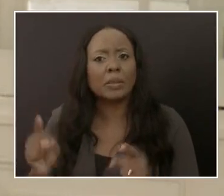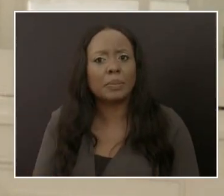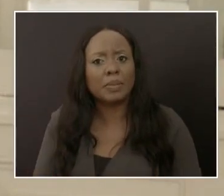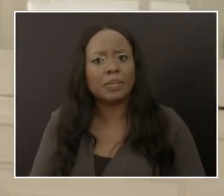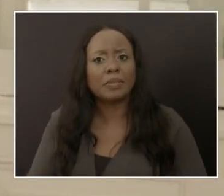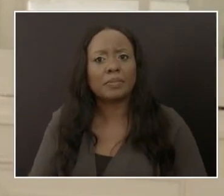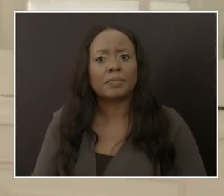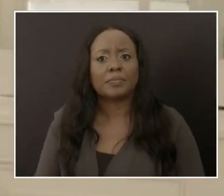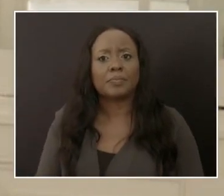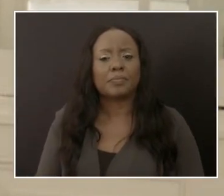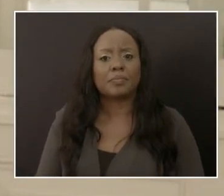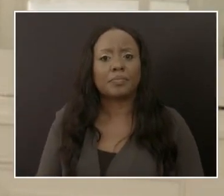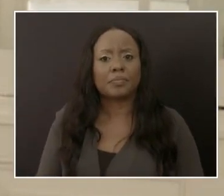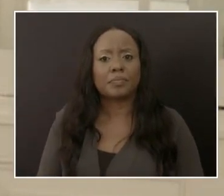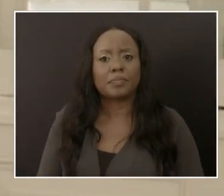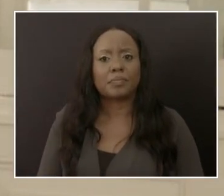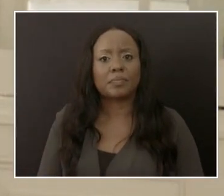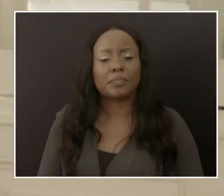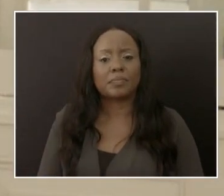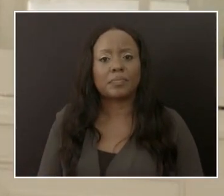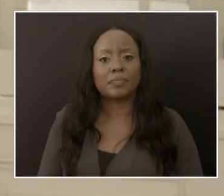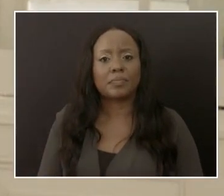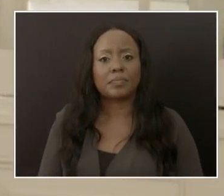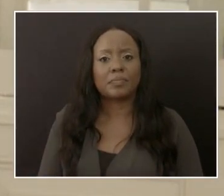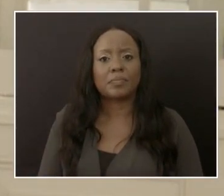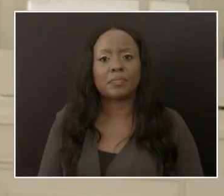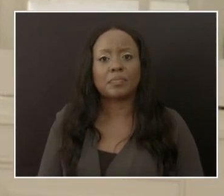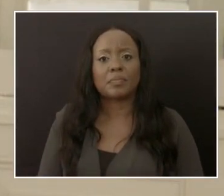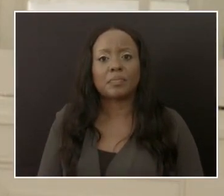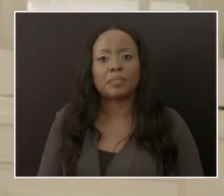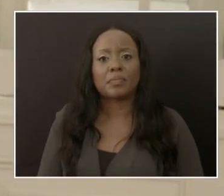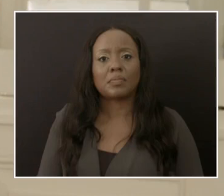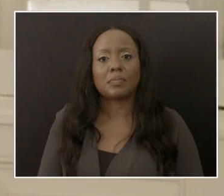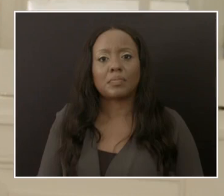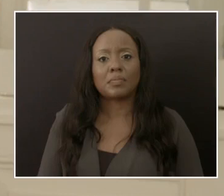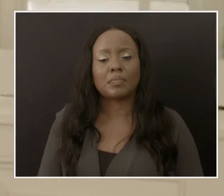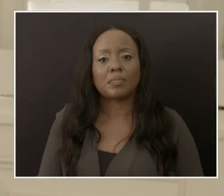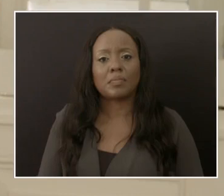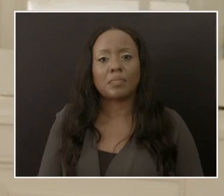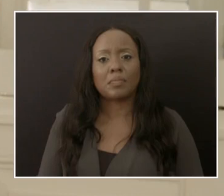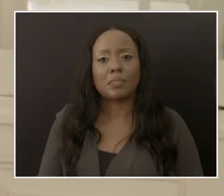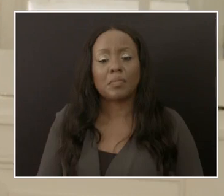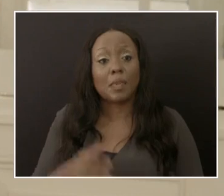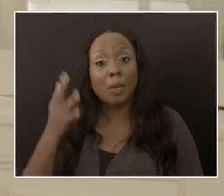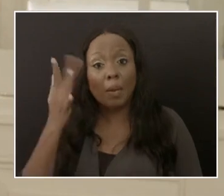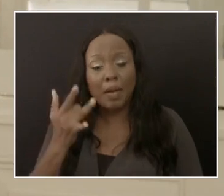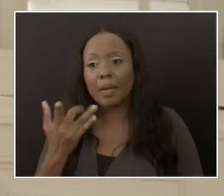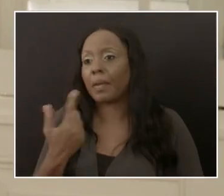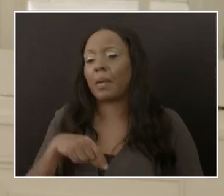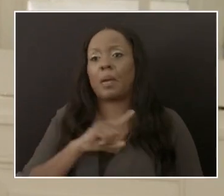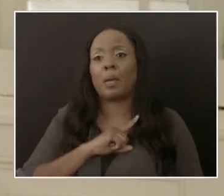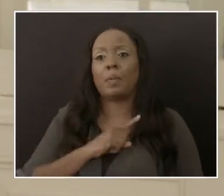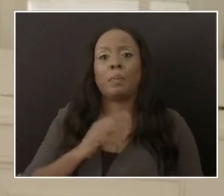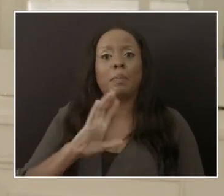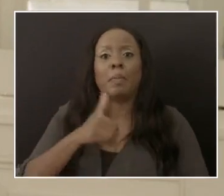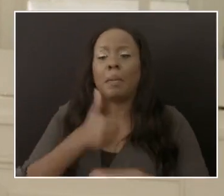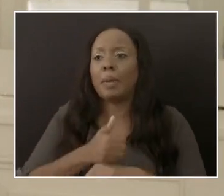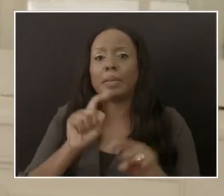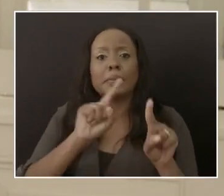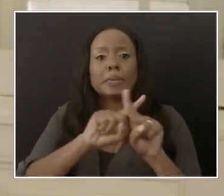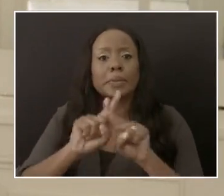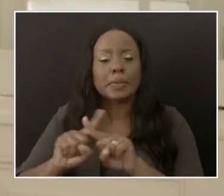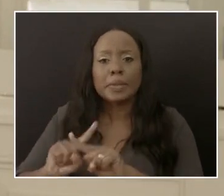is that, again, the preventative measures which we have invested in and told you